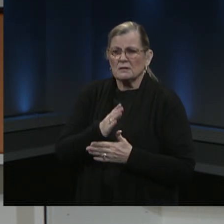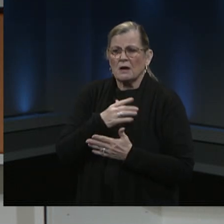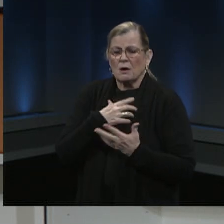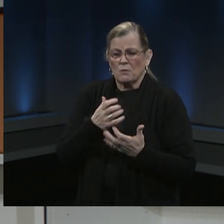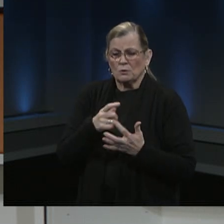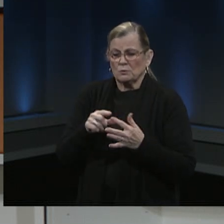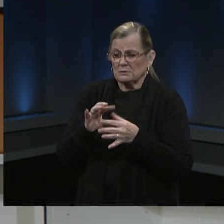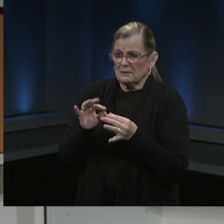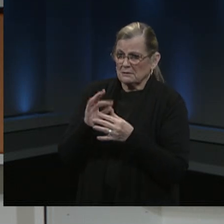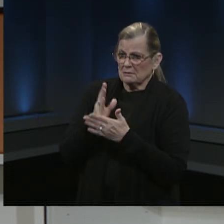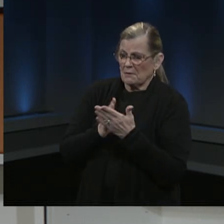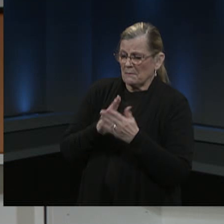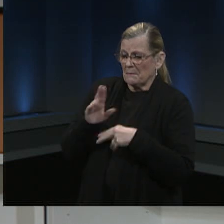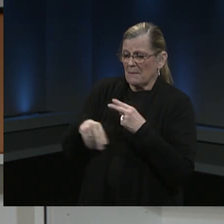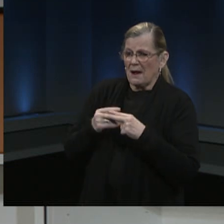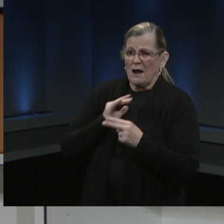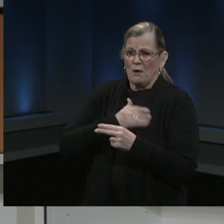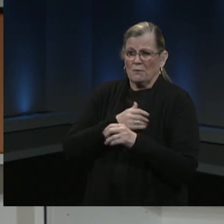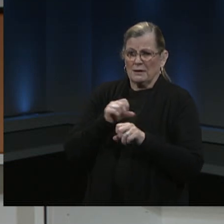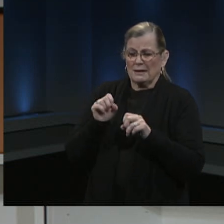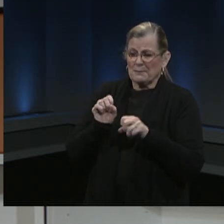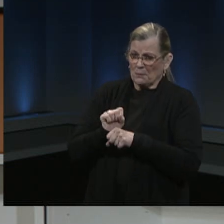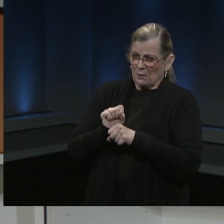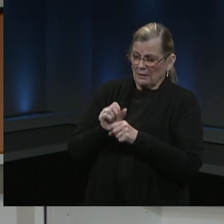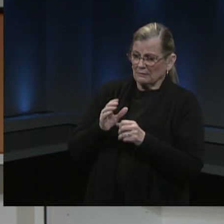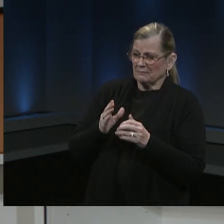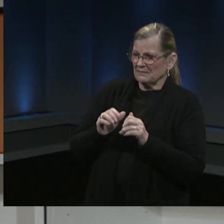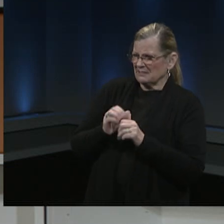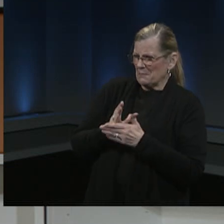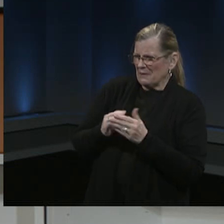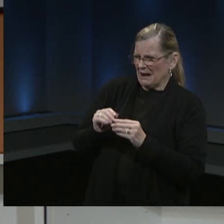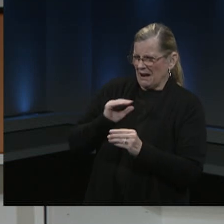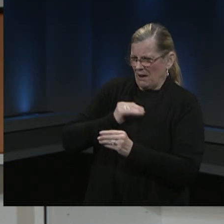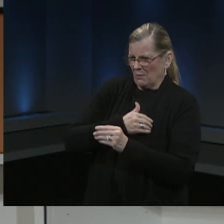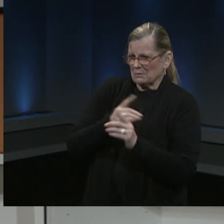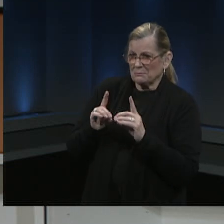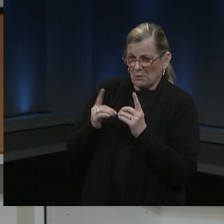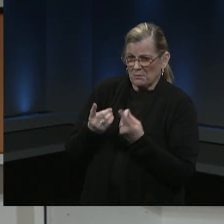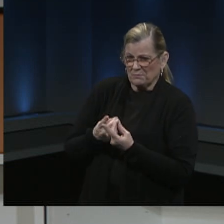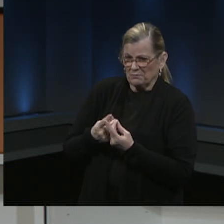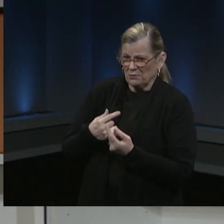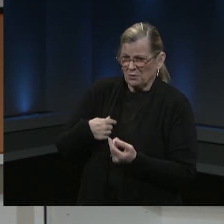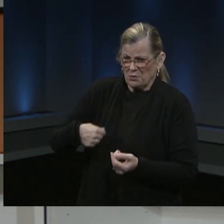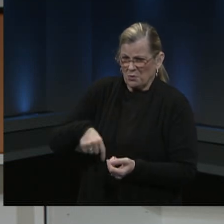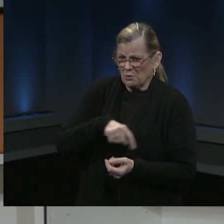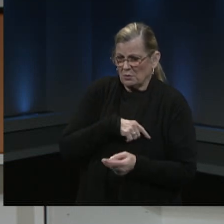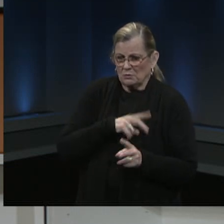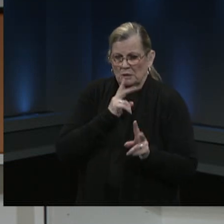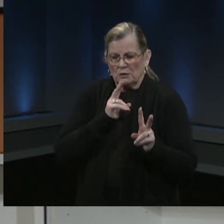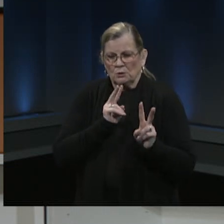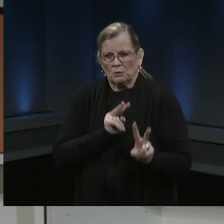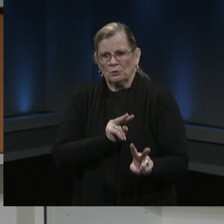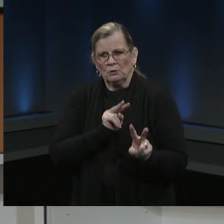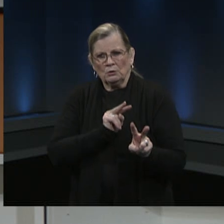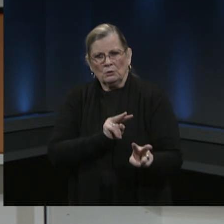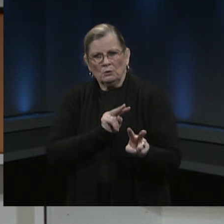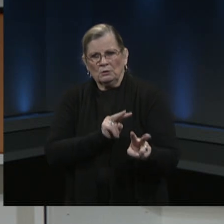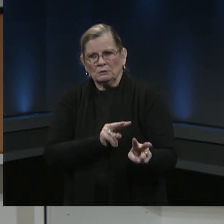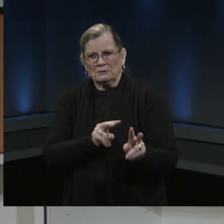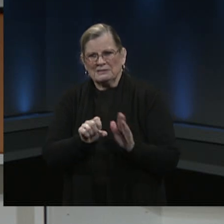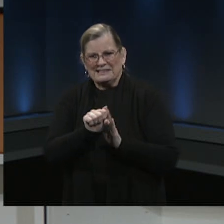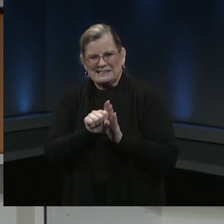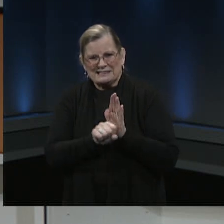Department already on that model. And we're looking forward to looking at the state information as well.